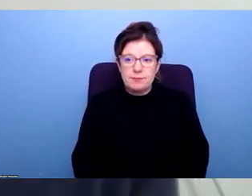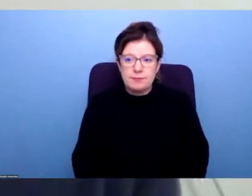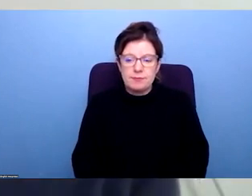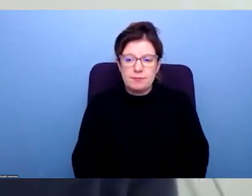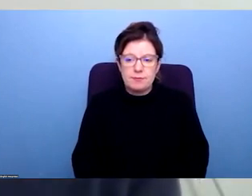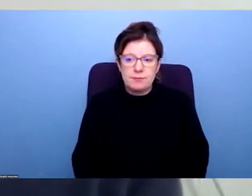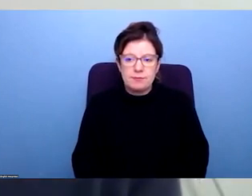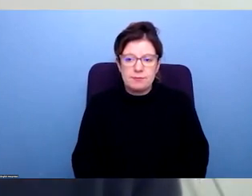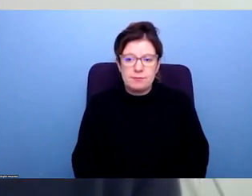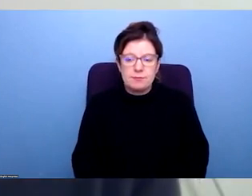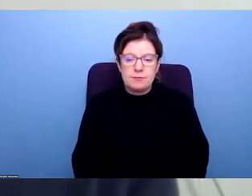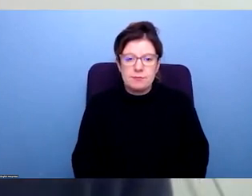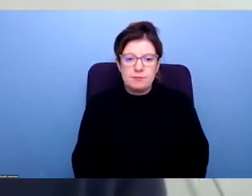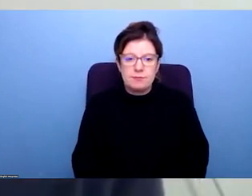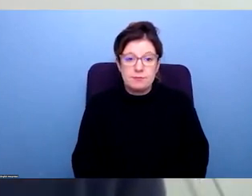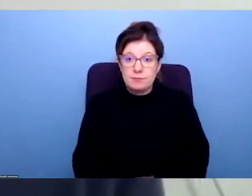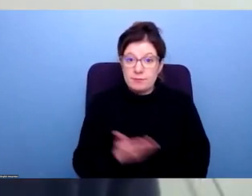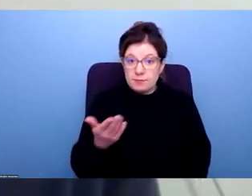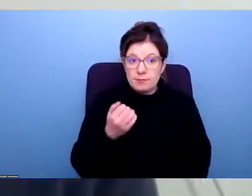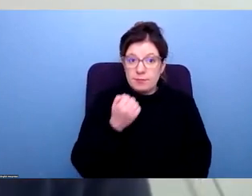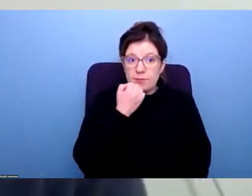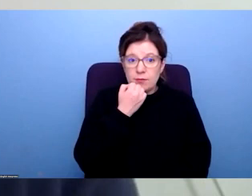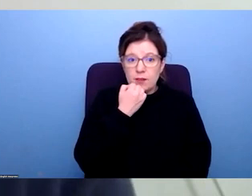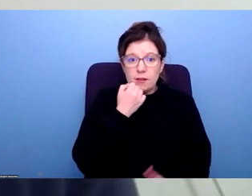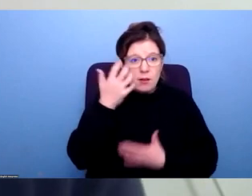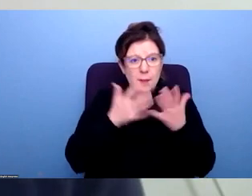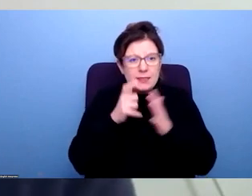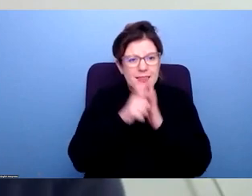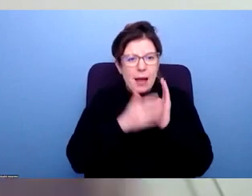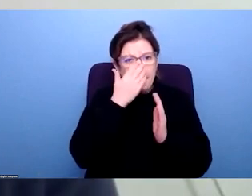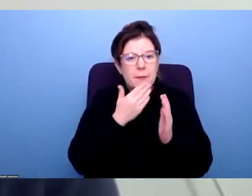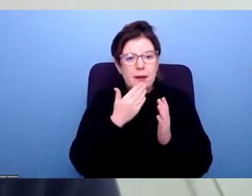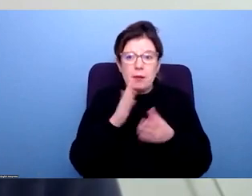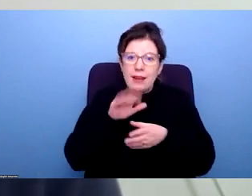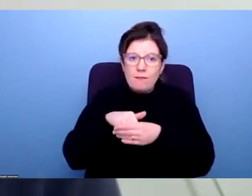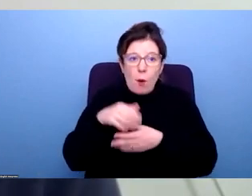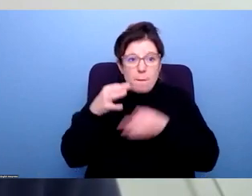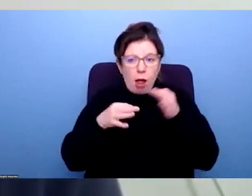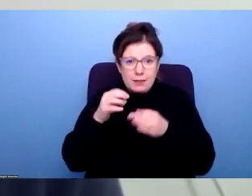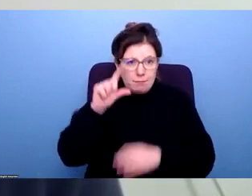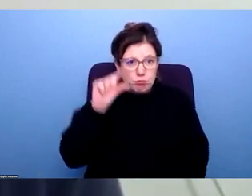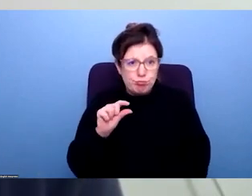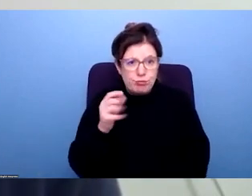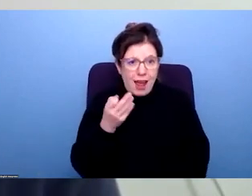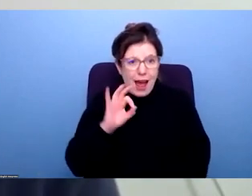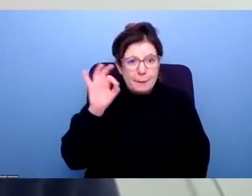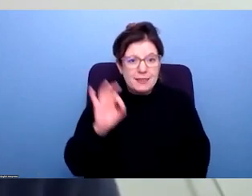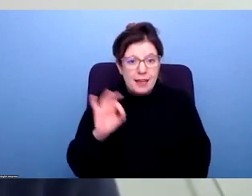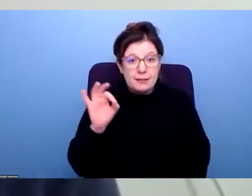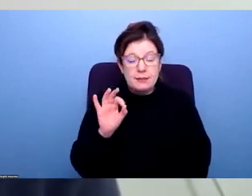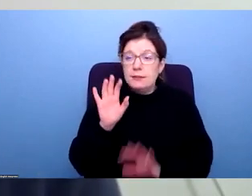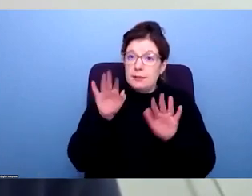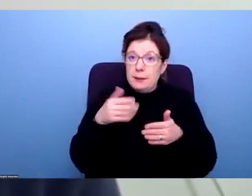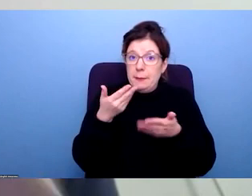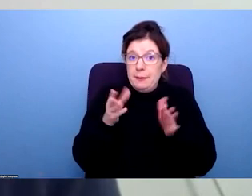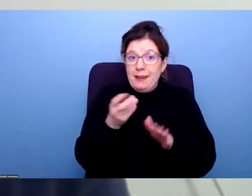your point about the figures you gave around numbers of disabled people in politics being so low. So a few years ago,